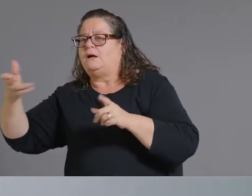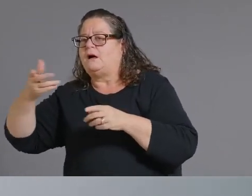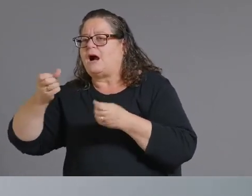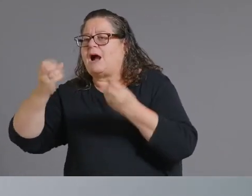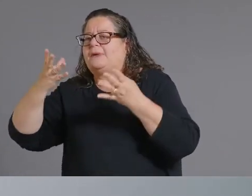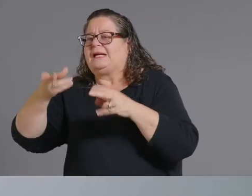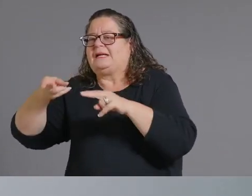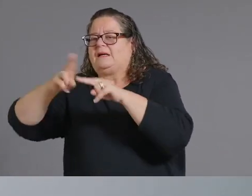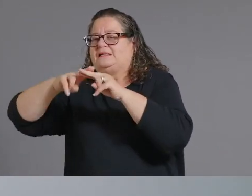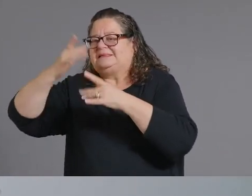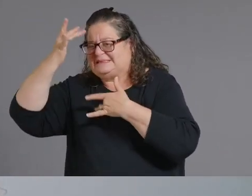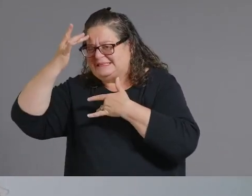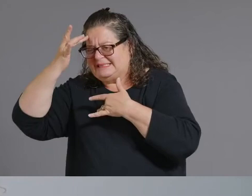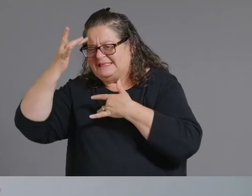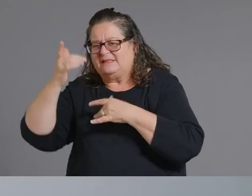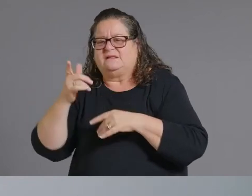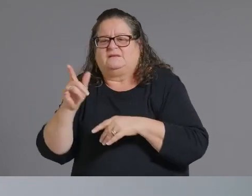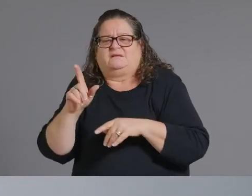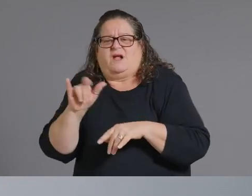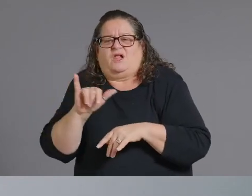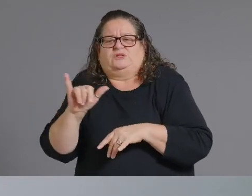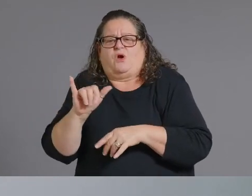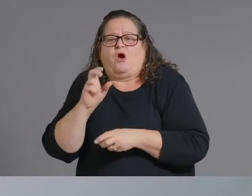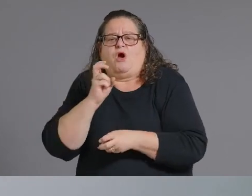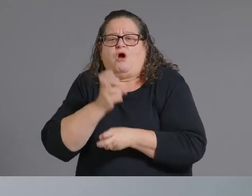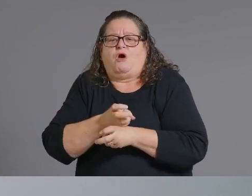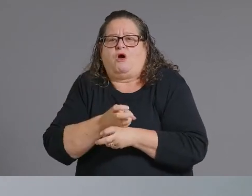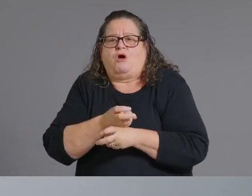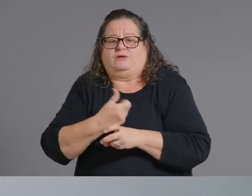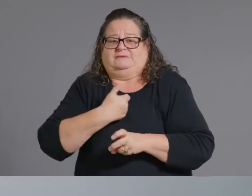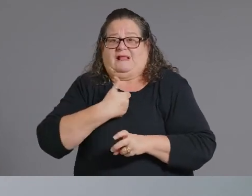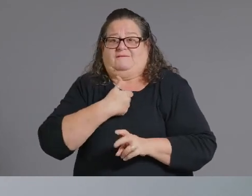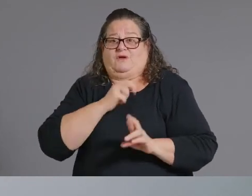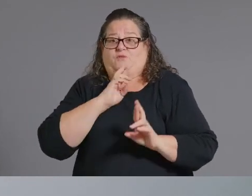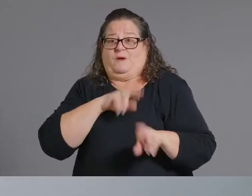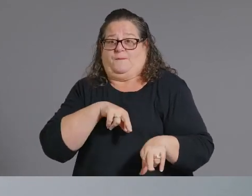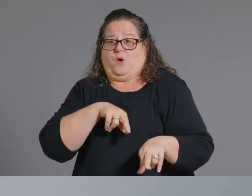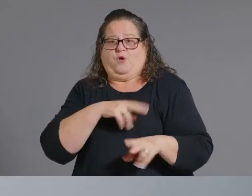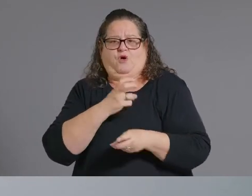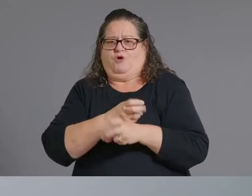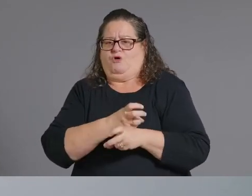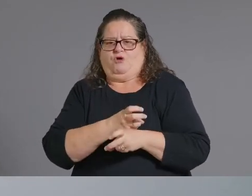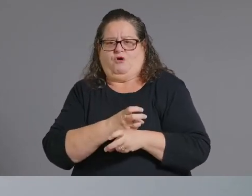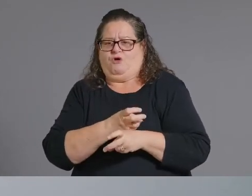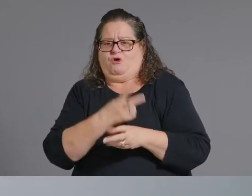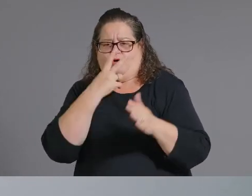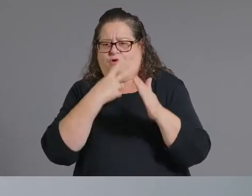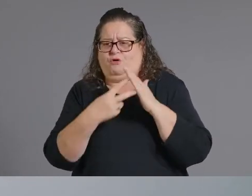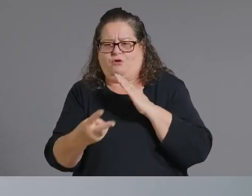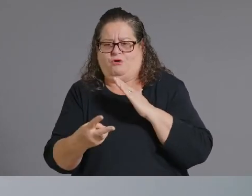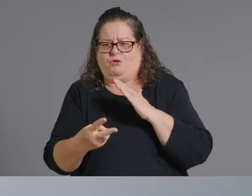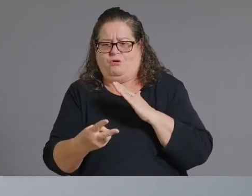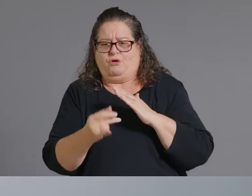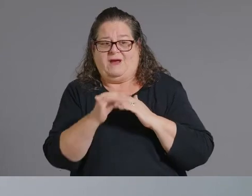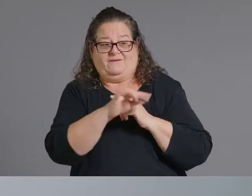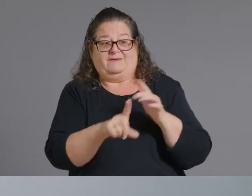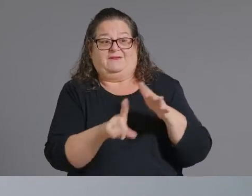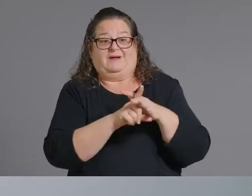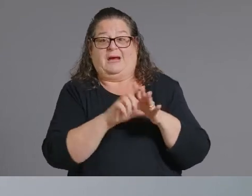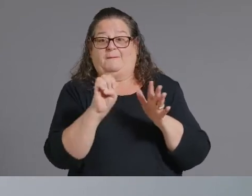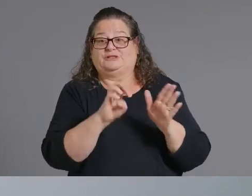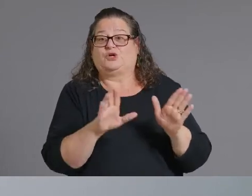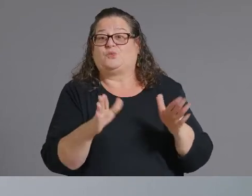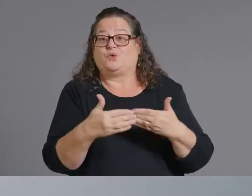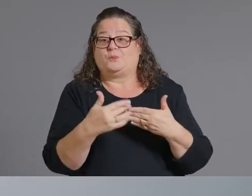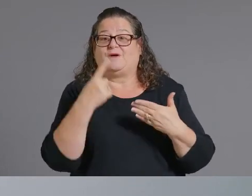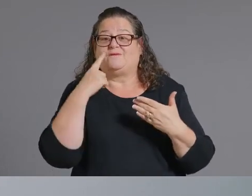is that everybody who's coming into the emergency room that's getting a um a covet test is being counted is it everybody who